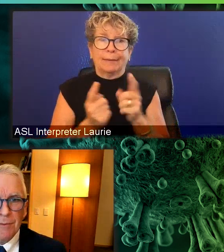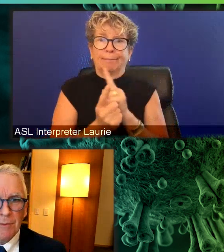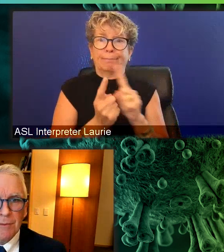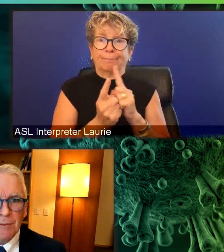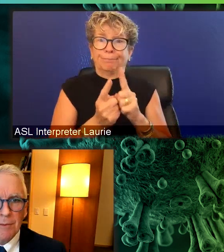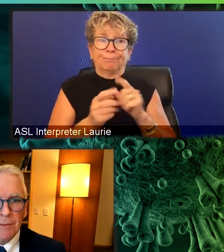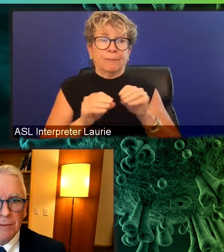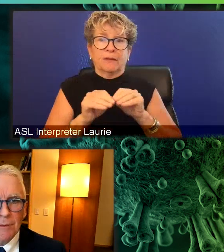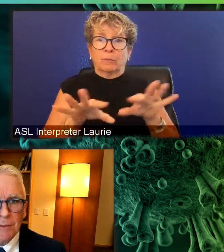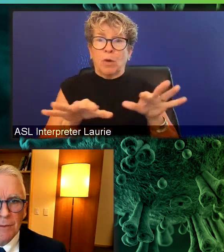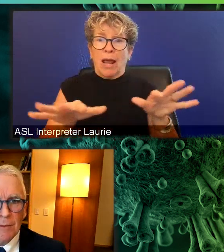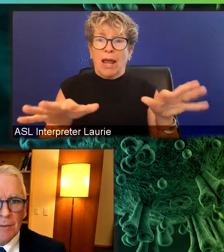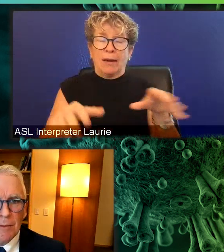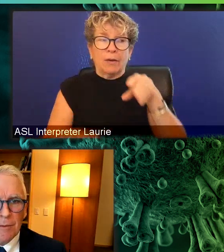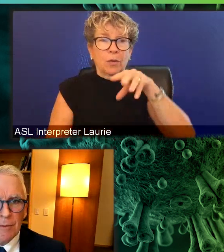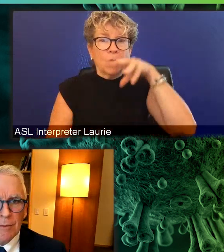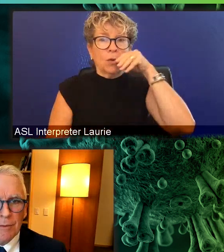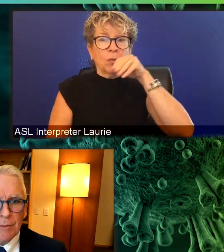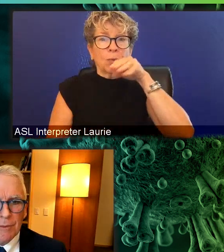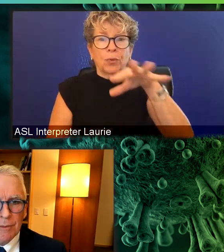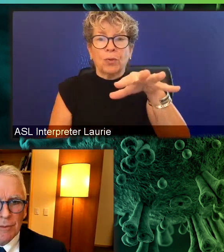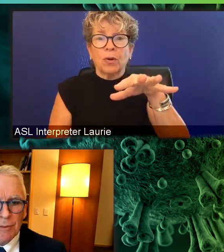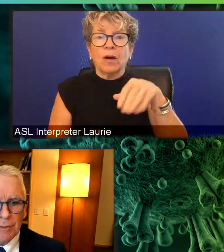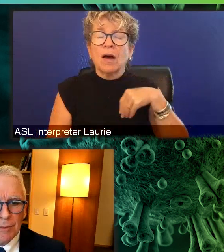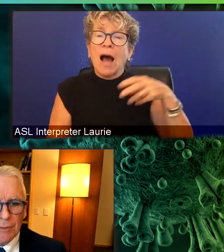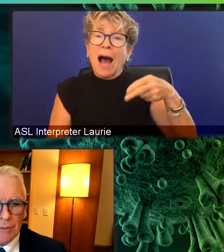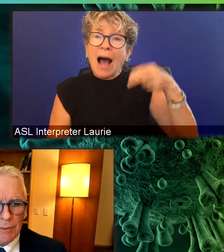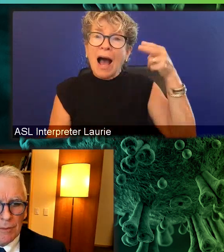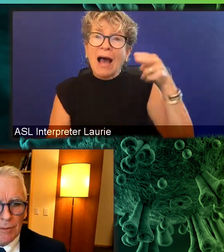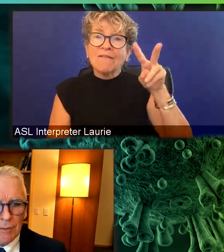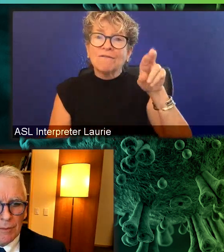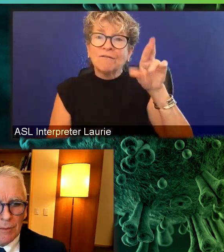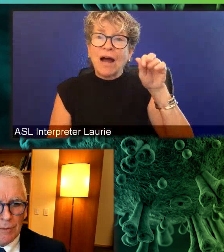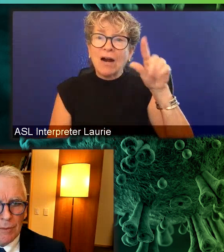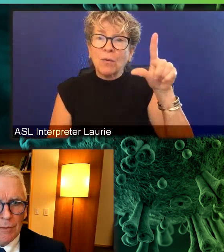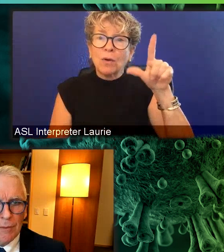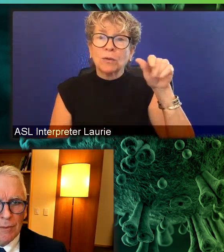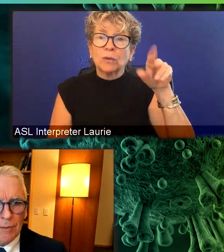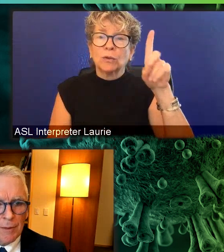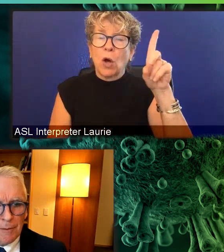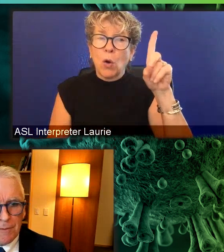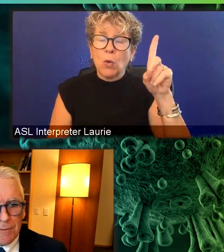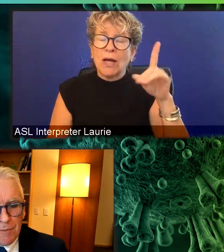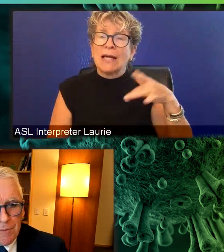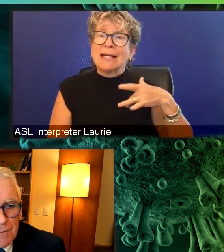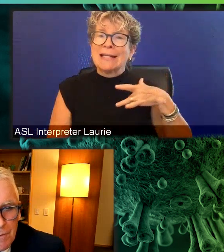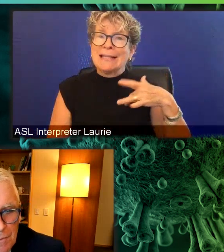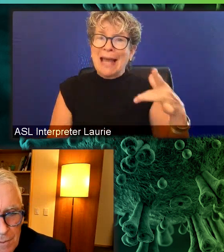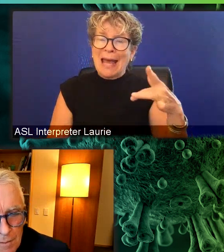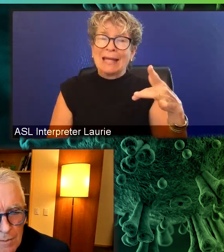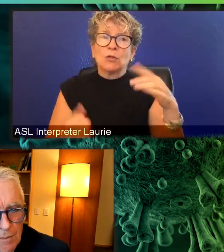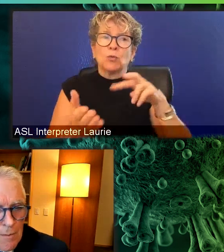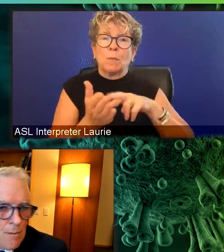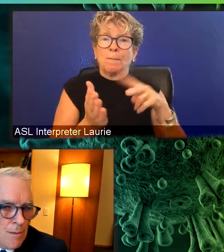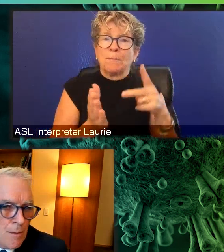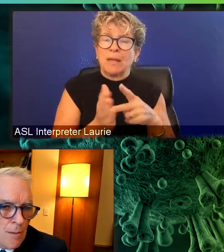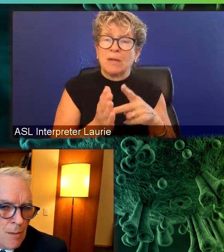that generally we see that higher viral loads are associated with more severe infections. There's a number of decent number of good studies here.